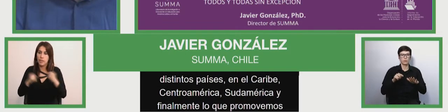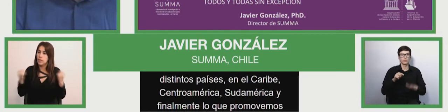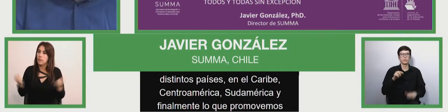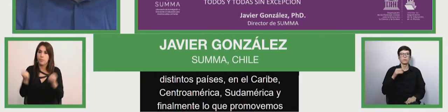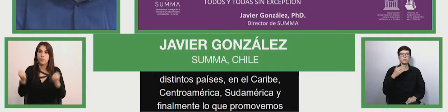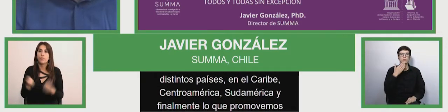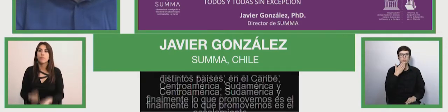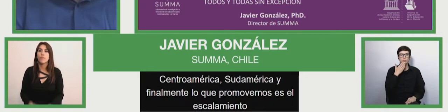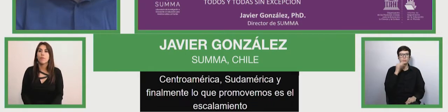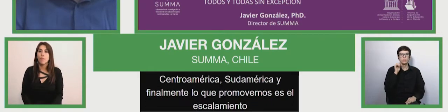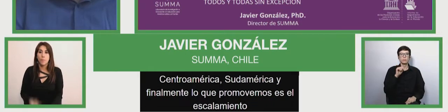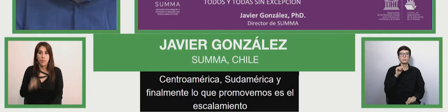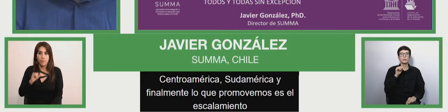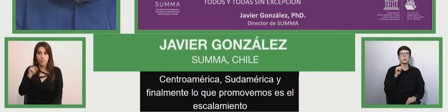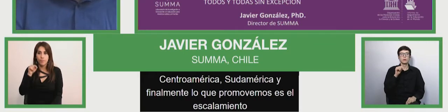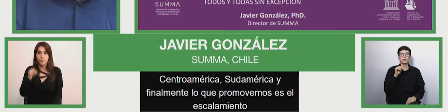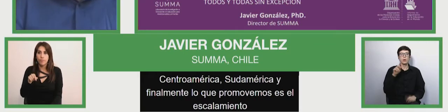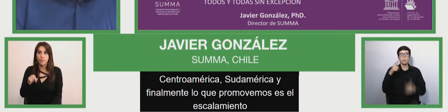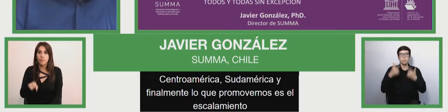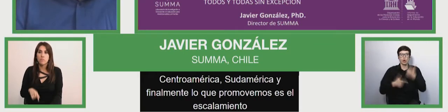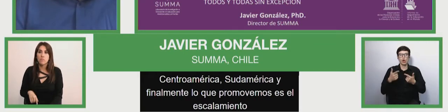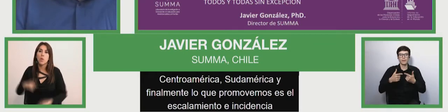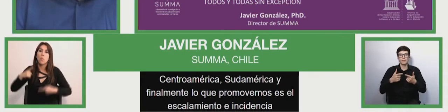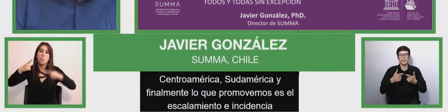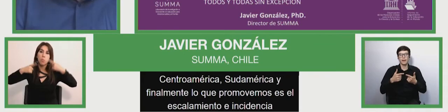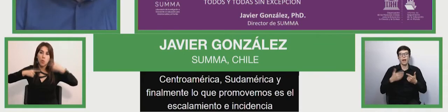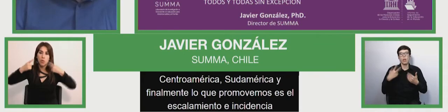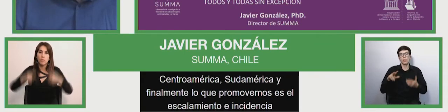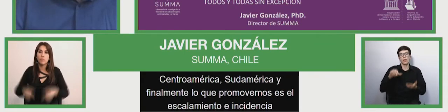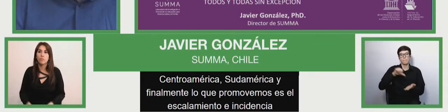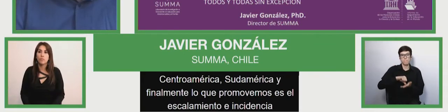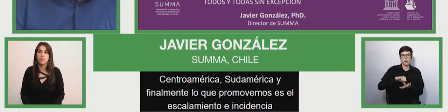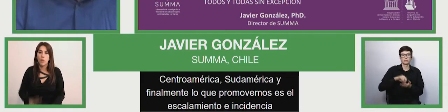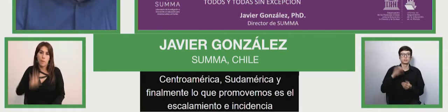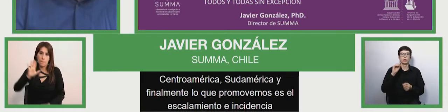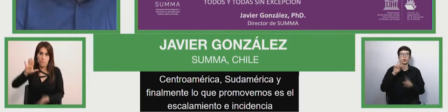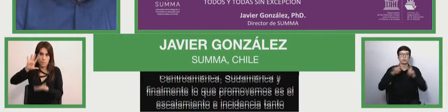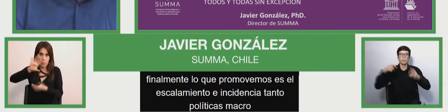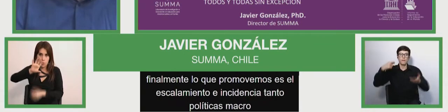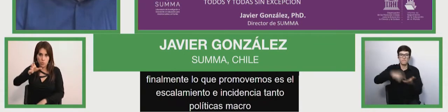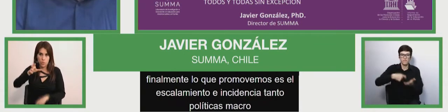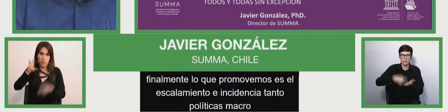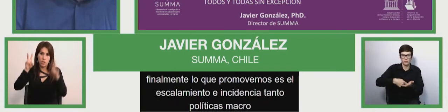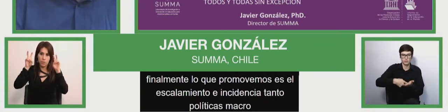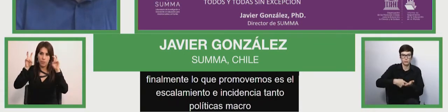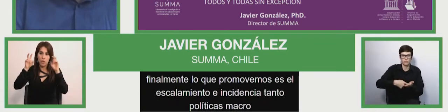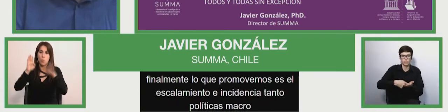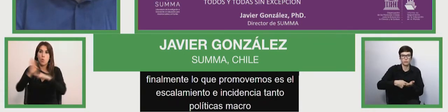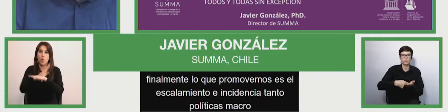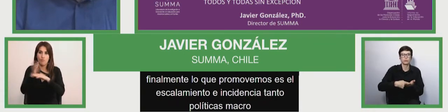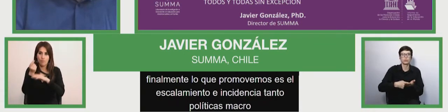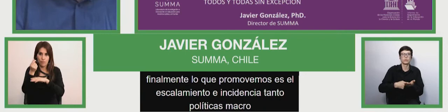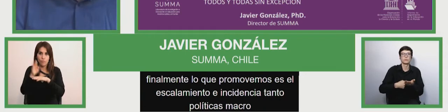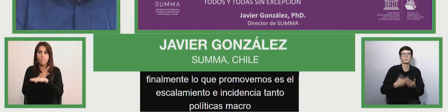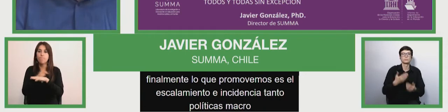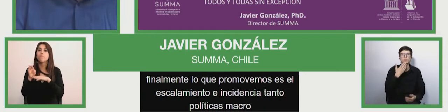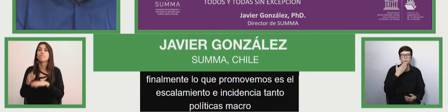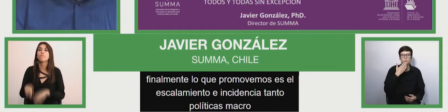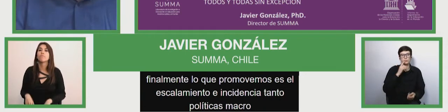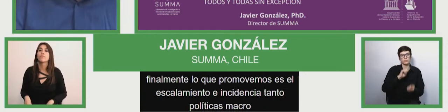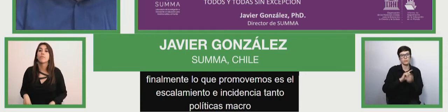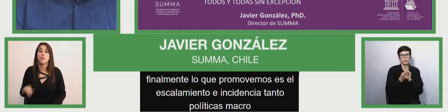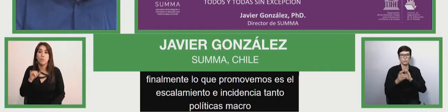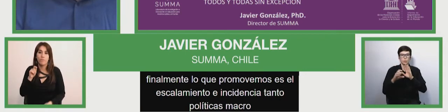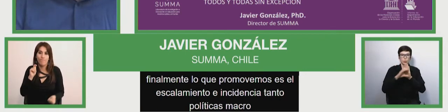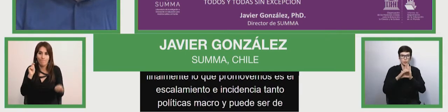policies and funding or changes of constitutional to the constitution